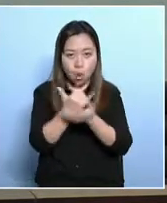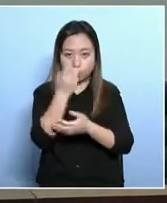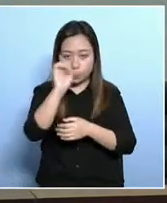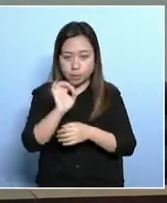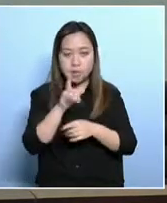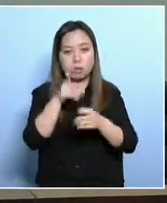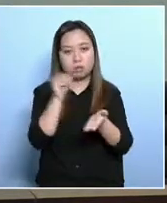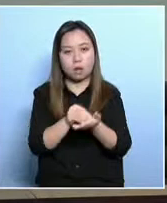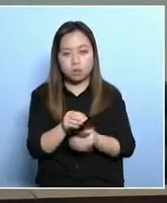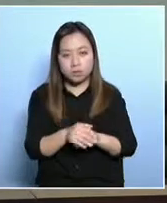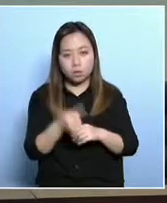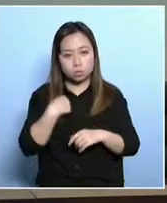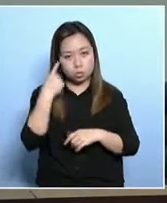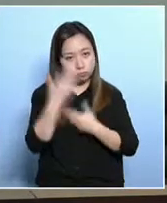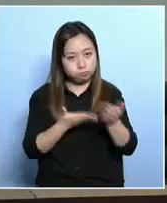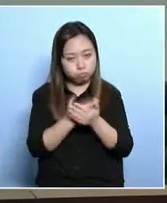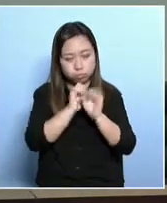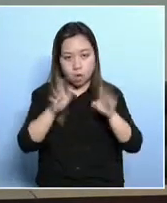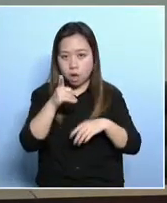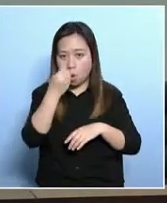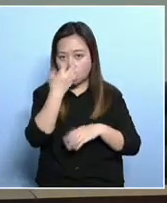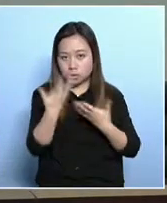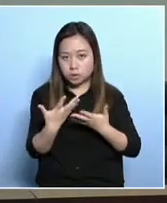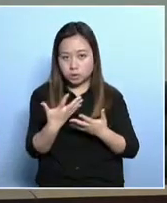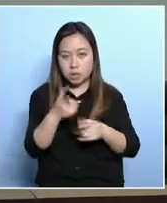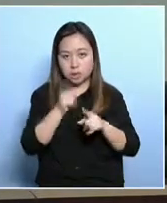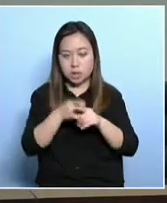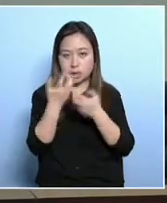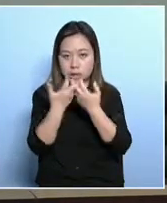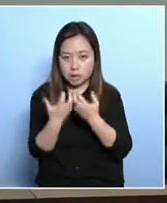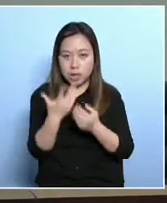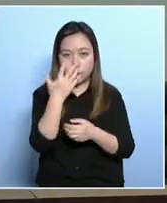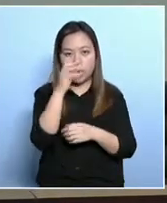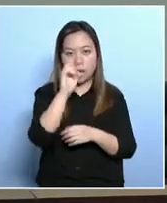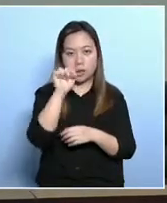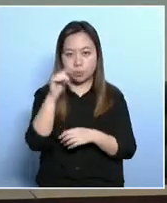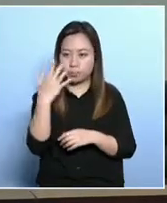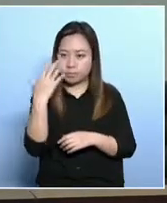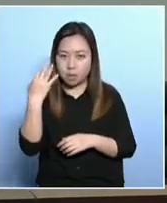it's at 50% of median household income. Now,